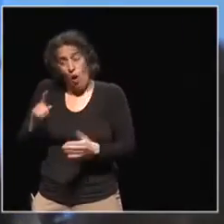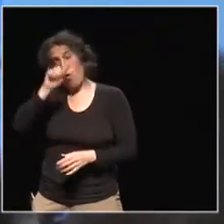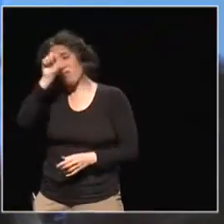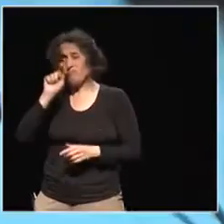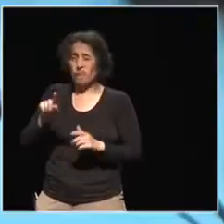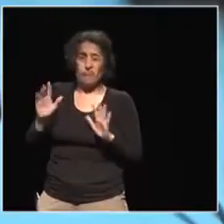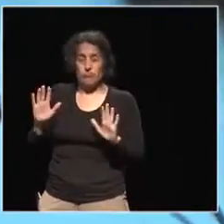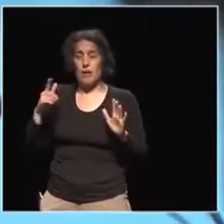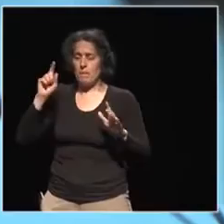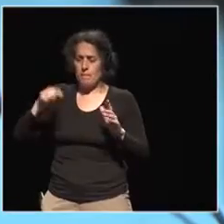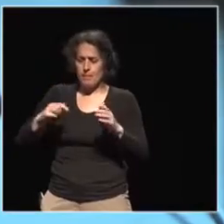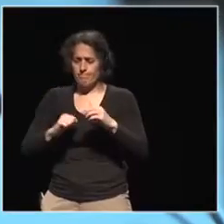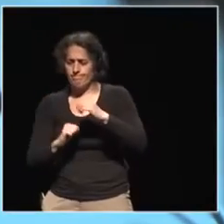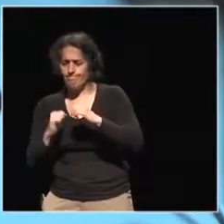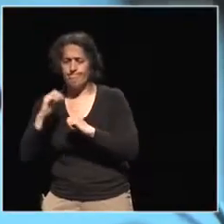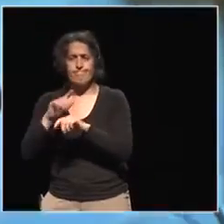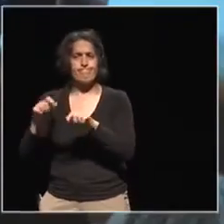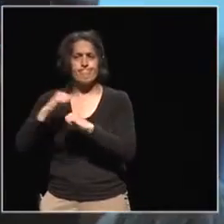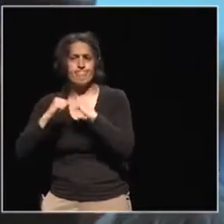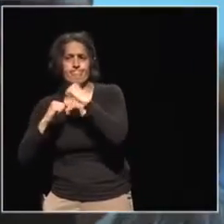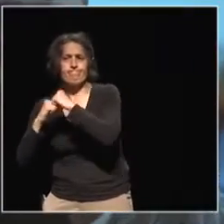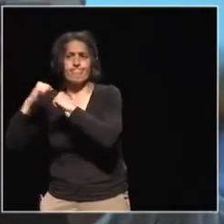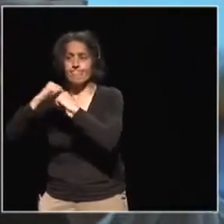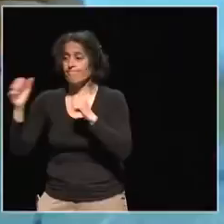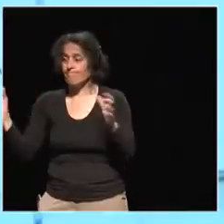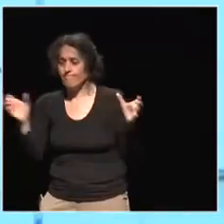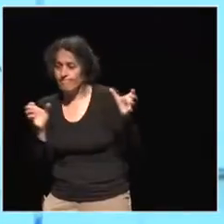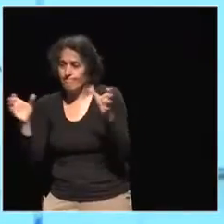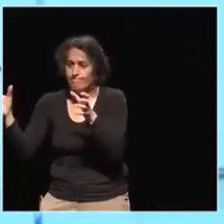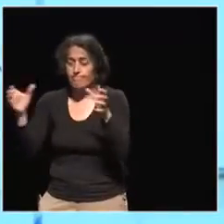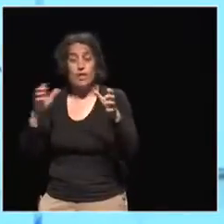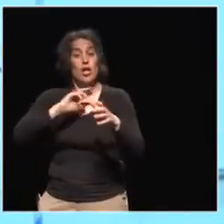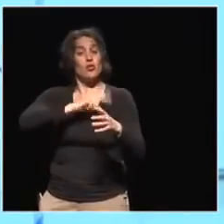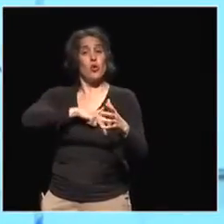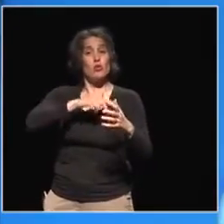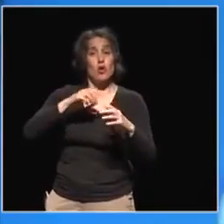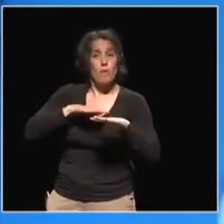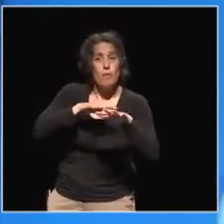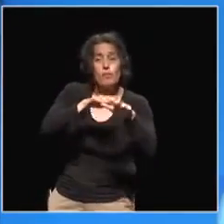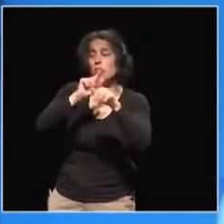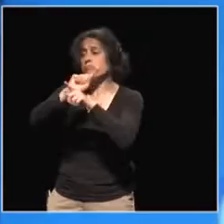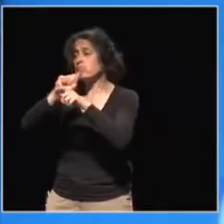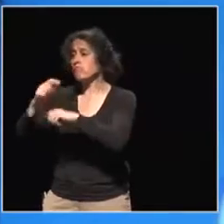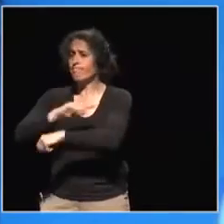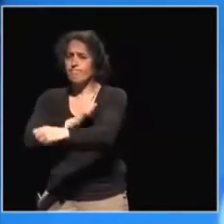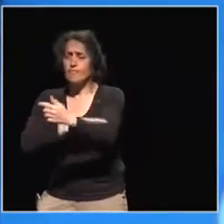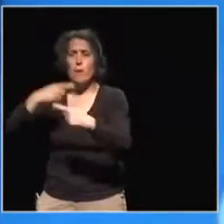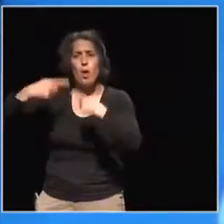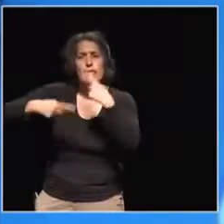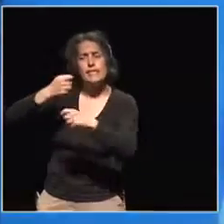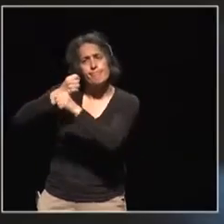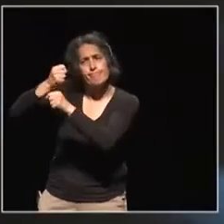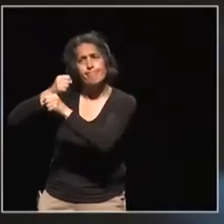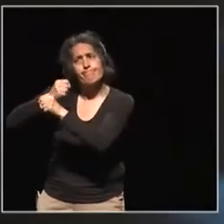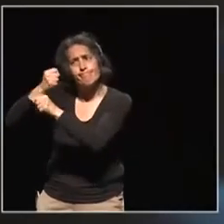we need to be supporting and facilitating the social movements, the political movements. I think those are the people who actually will be